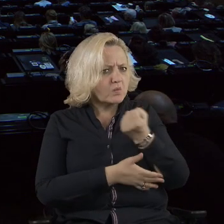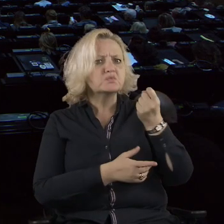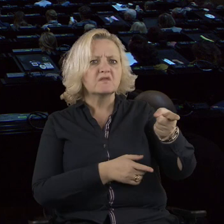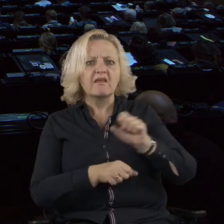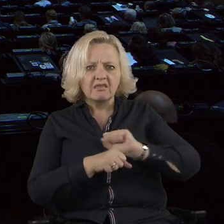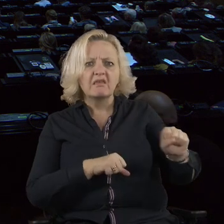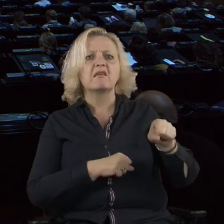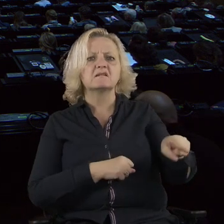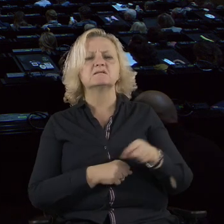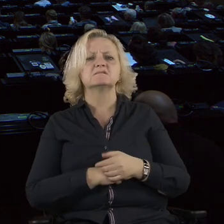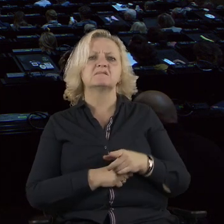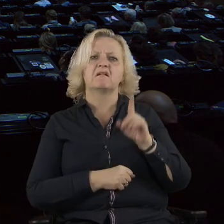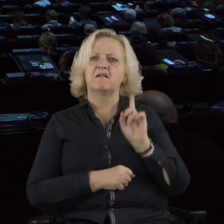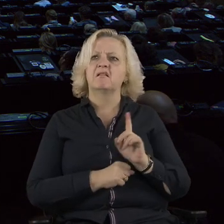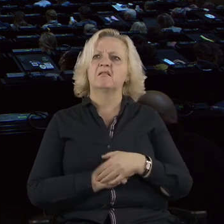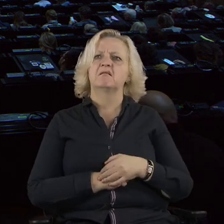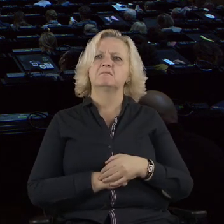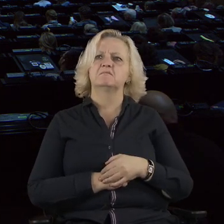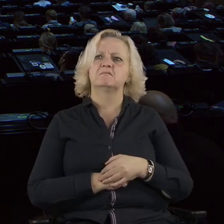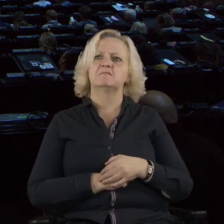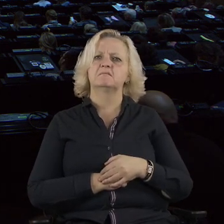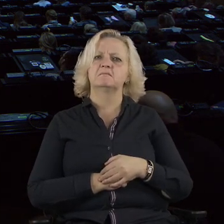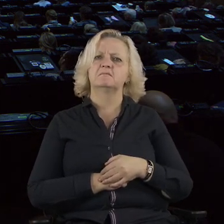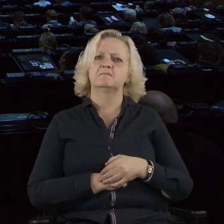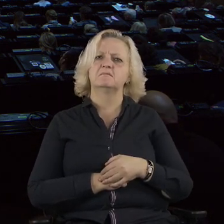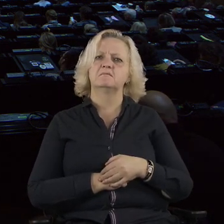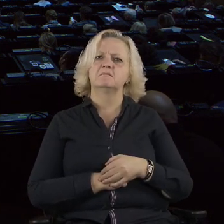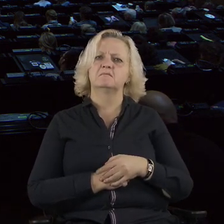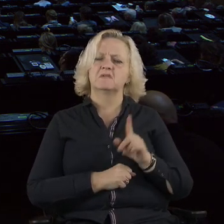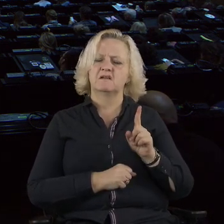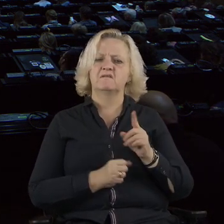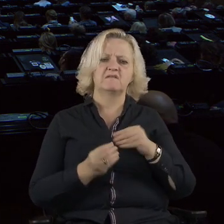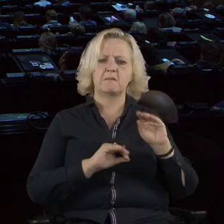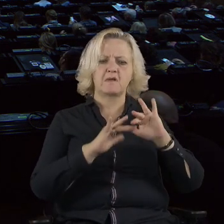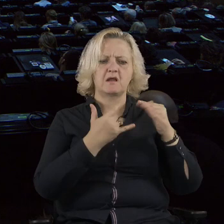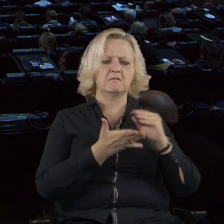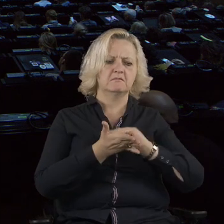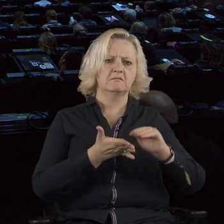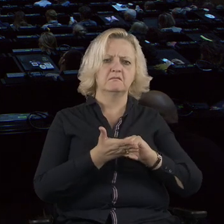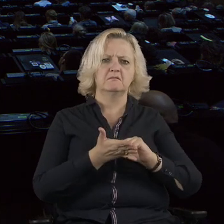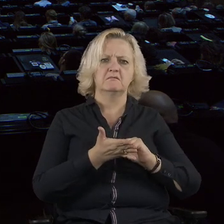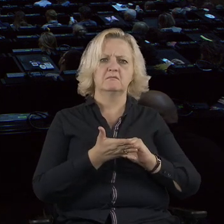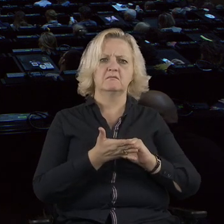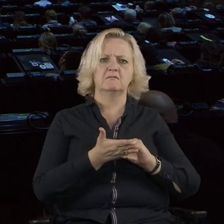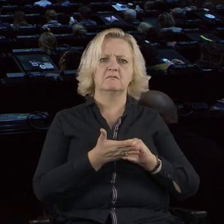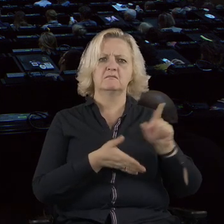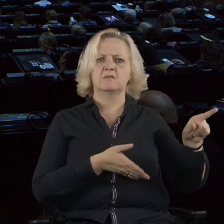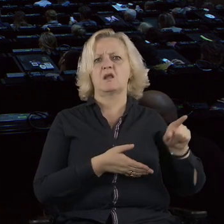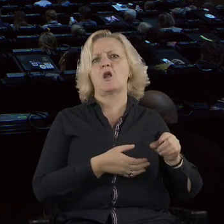were using the official parliamentary website instead. So, what happened?